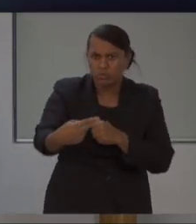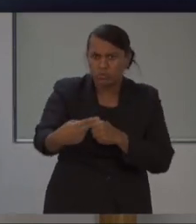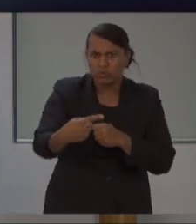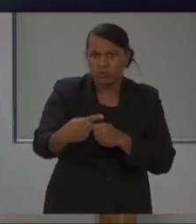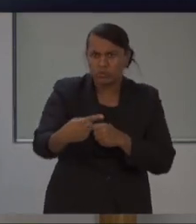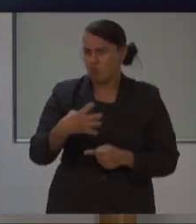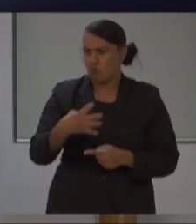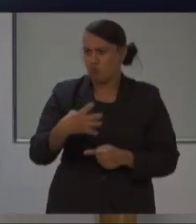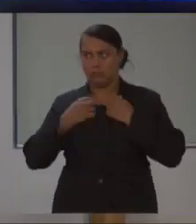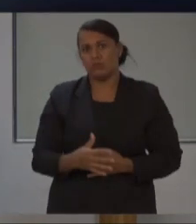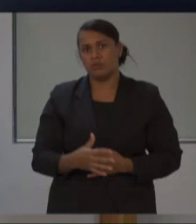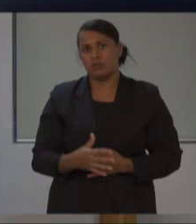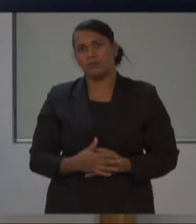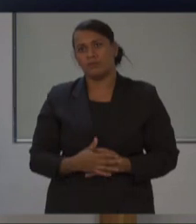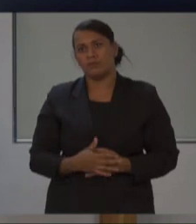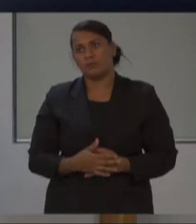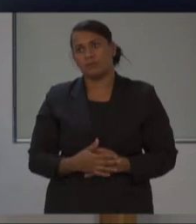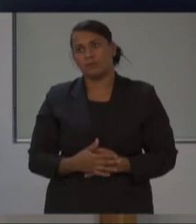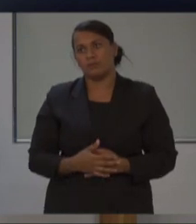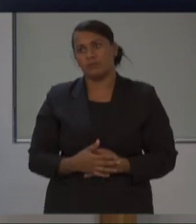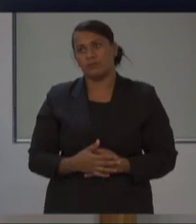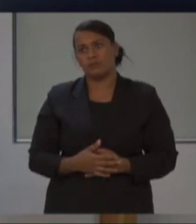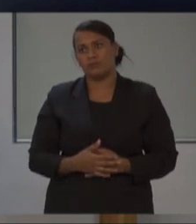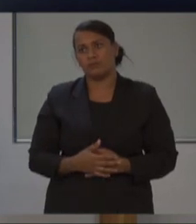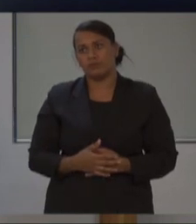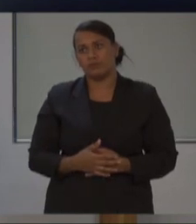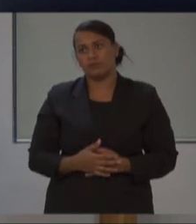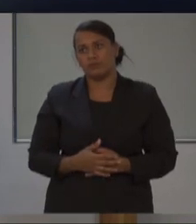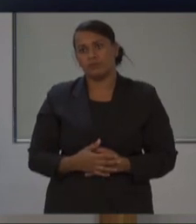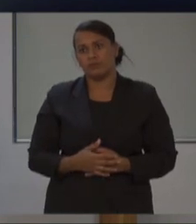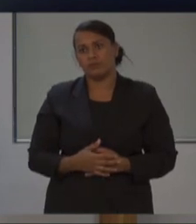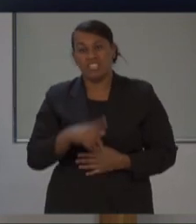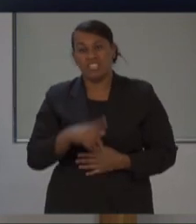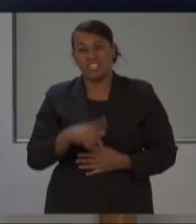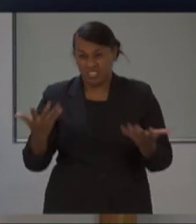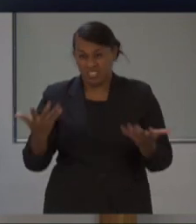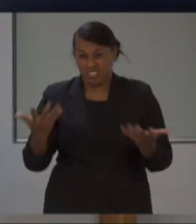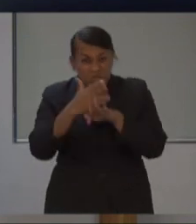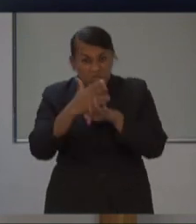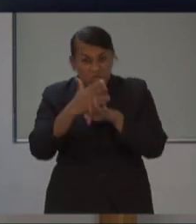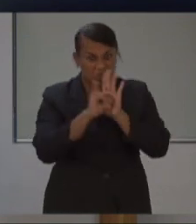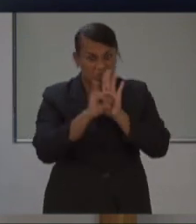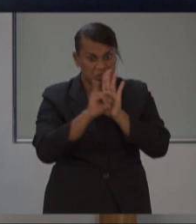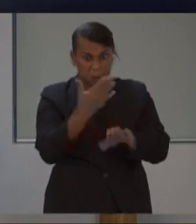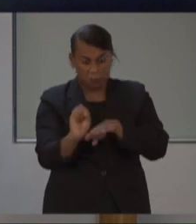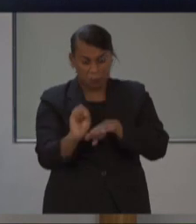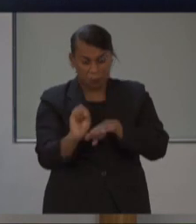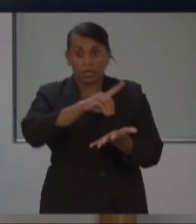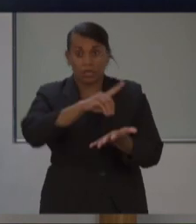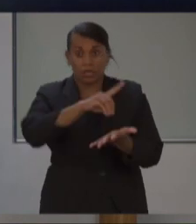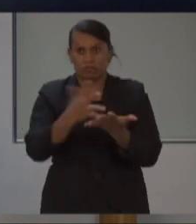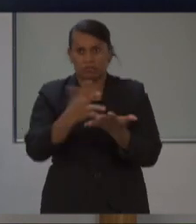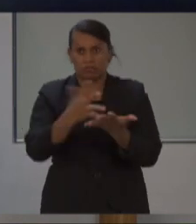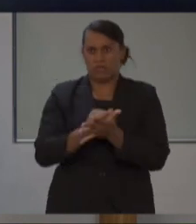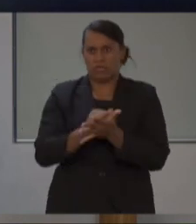one new case is detected, our most stringent health protection measures will snap